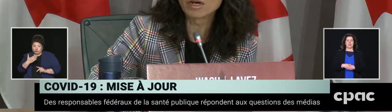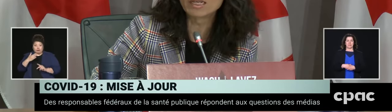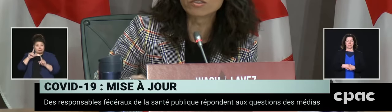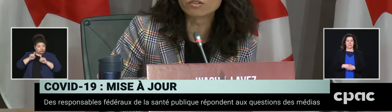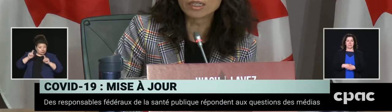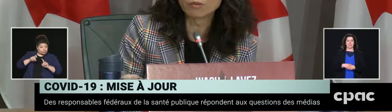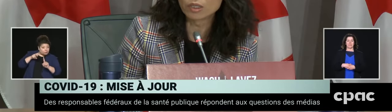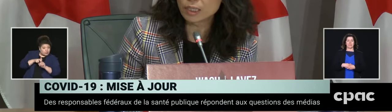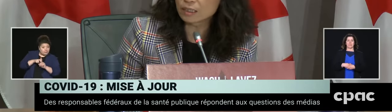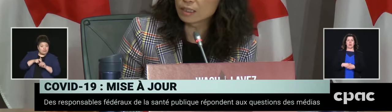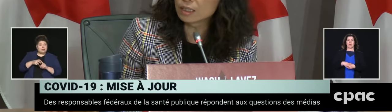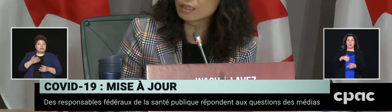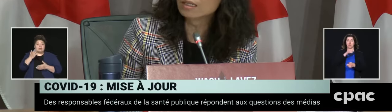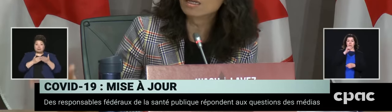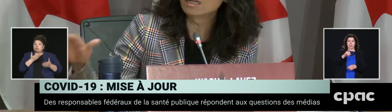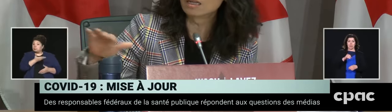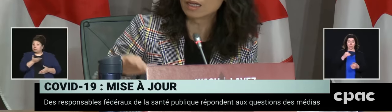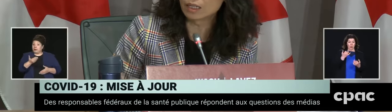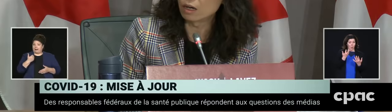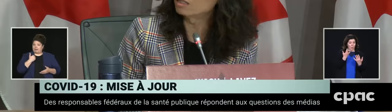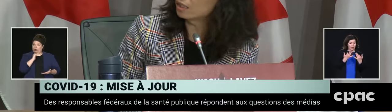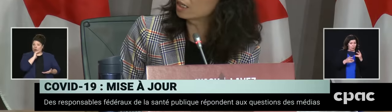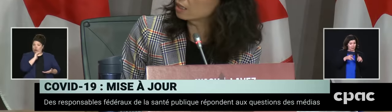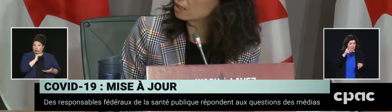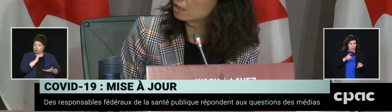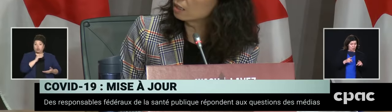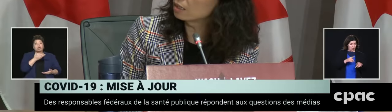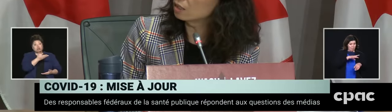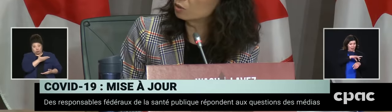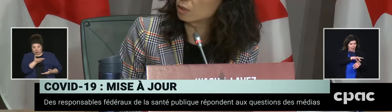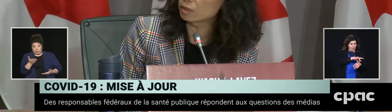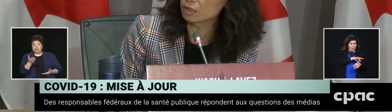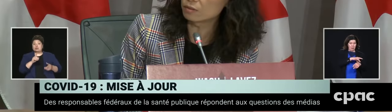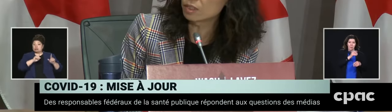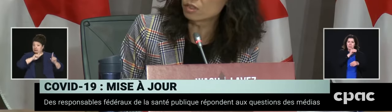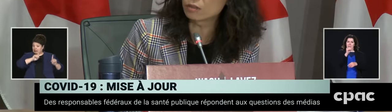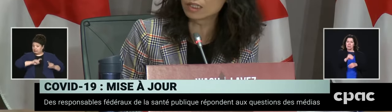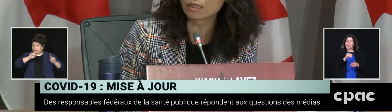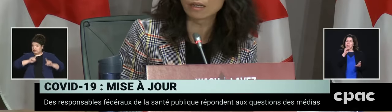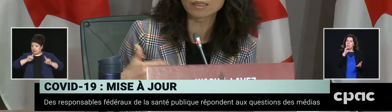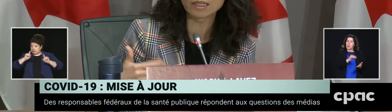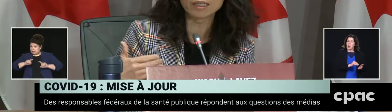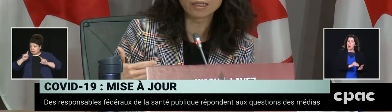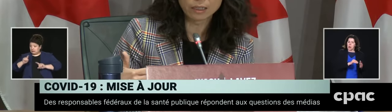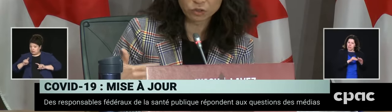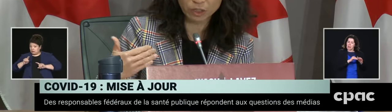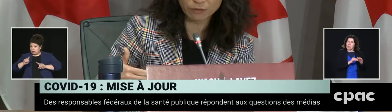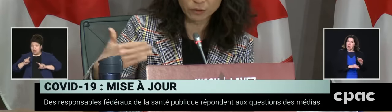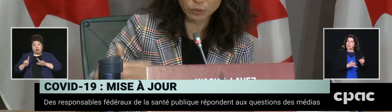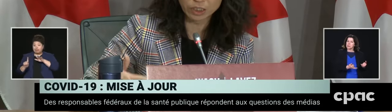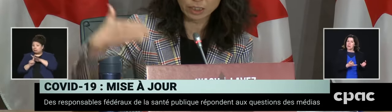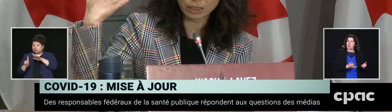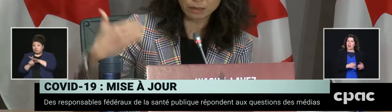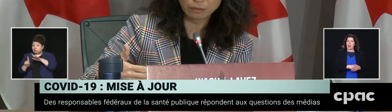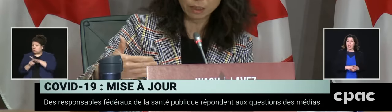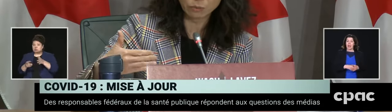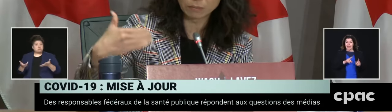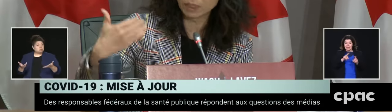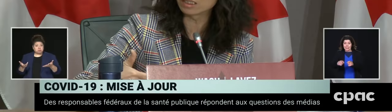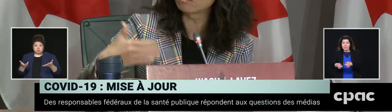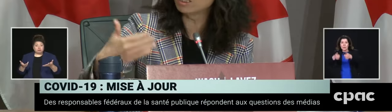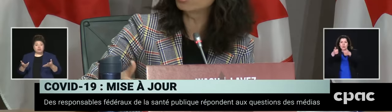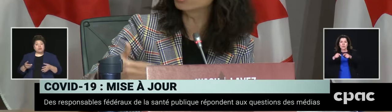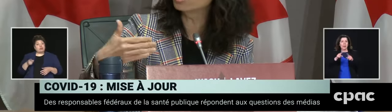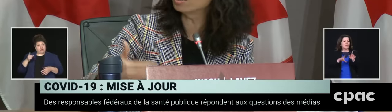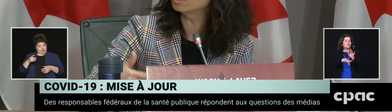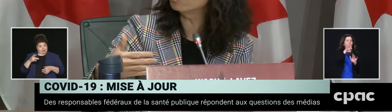while they're doing more testing, they're not detecting those positives. So it's not a straightforward, you know,